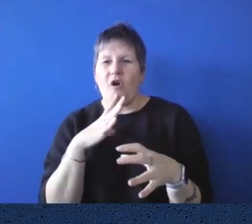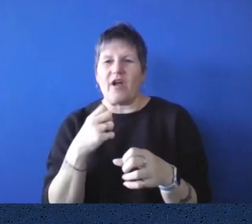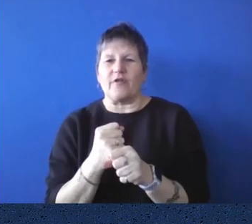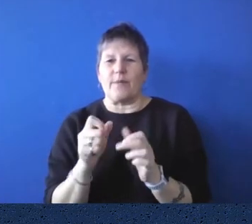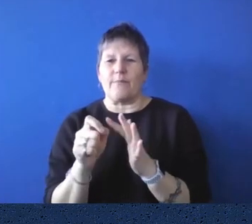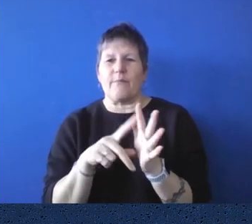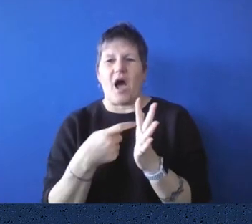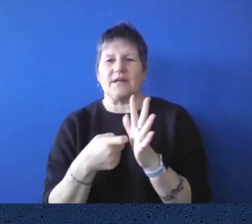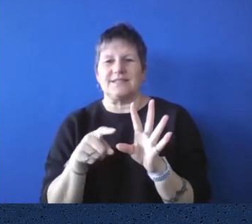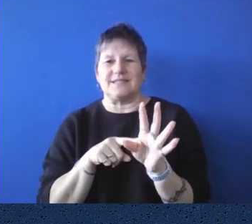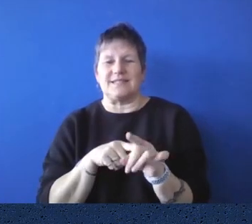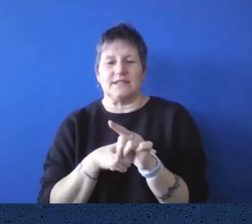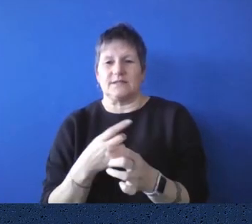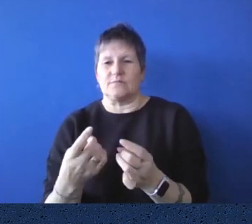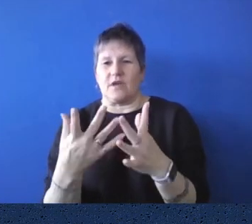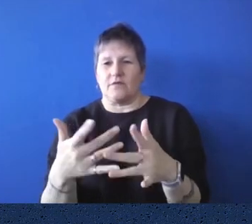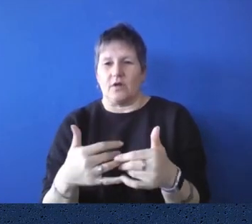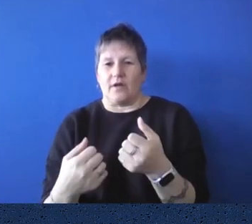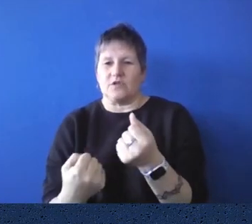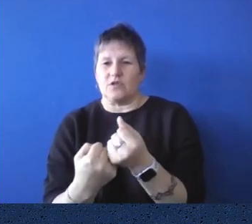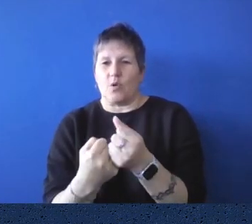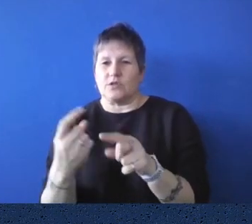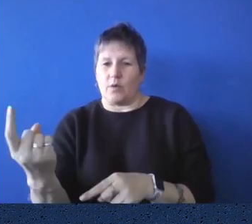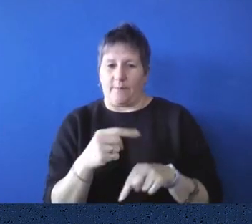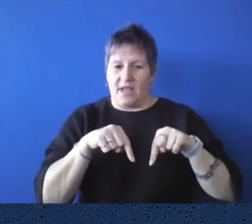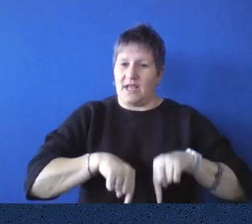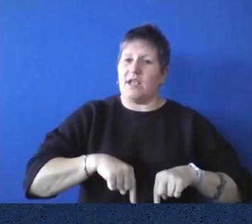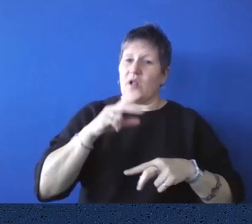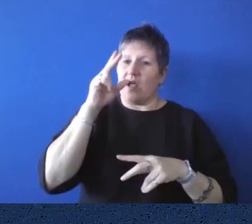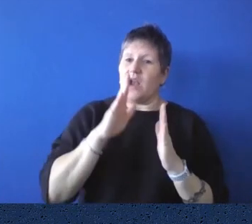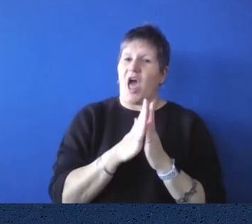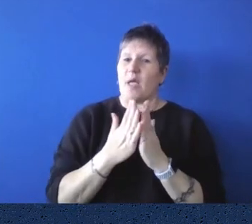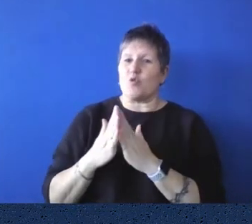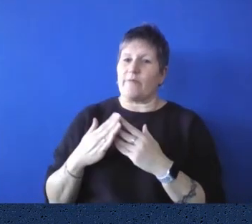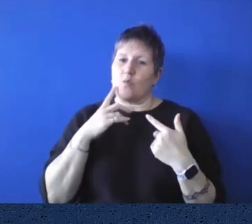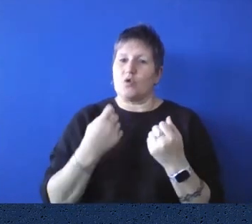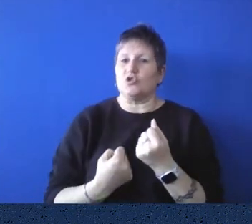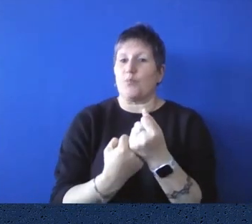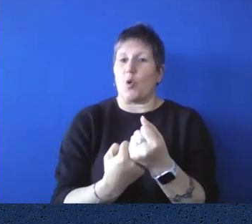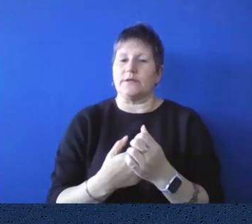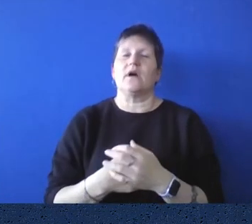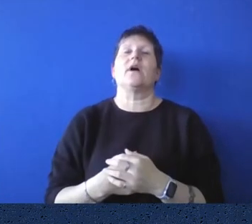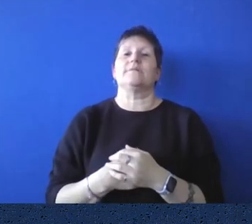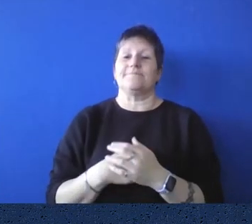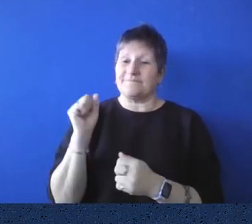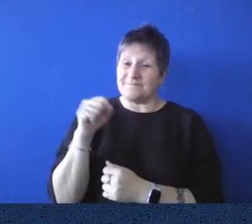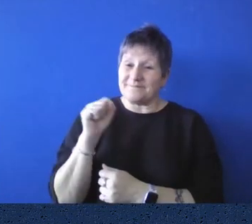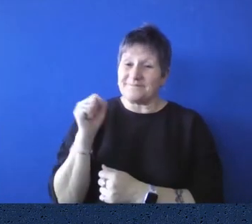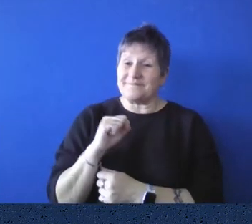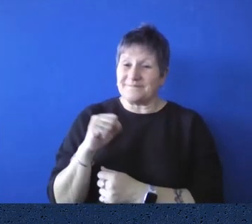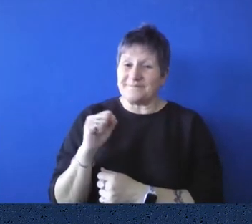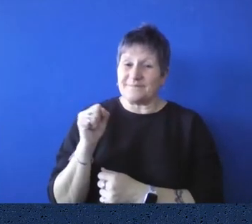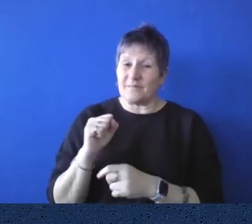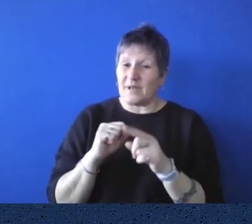have the resources of the public service behind them. Yes, exactly. So, uh, we find, uh, they may come to us with a